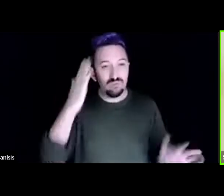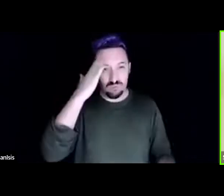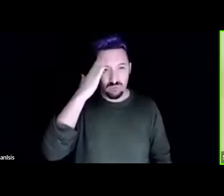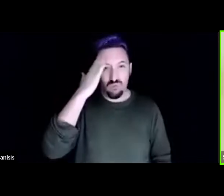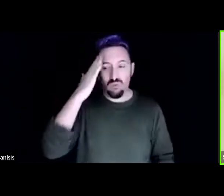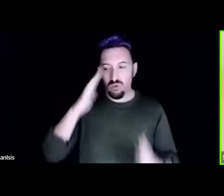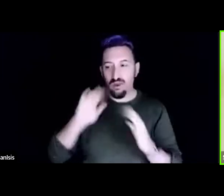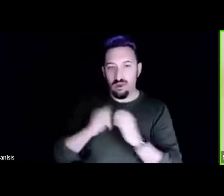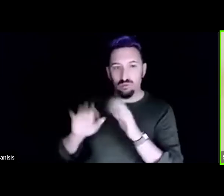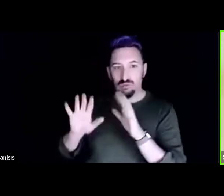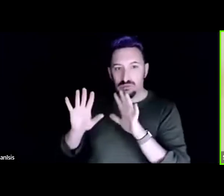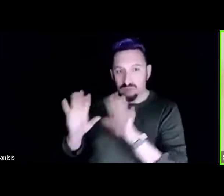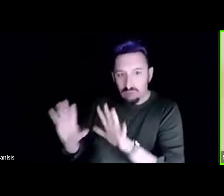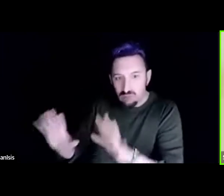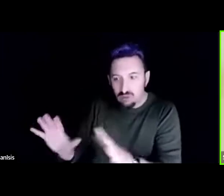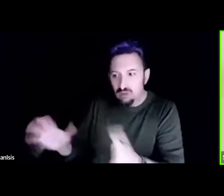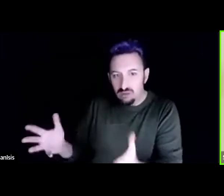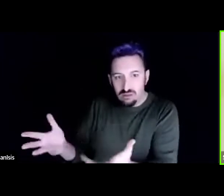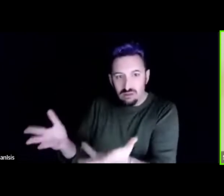regenerative agriculture world.